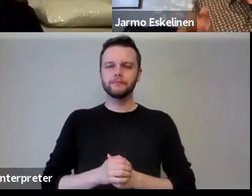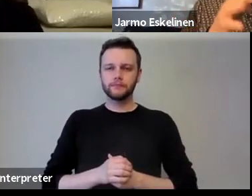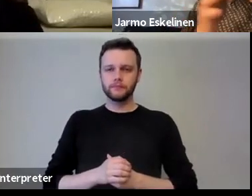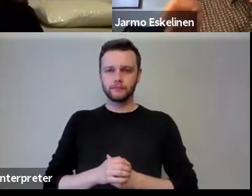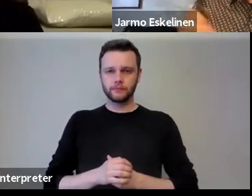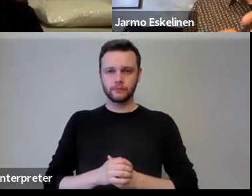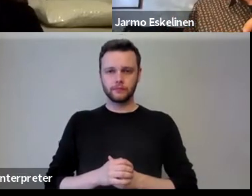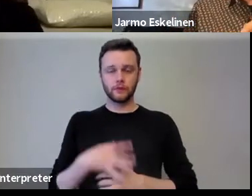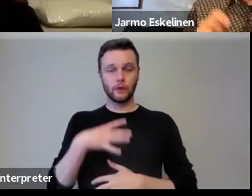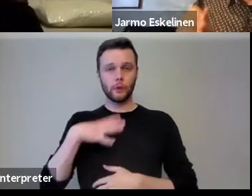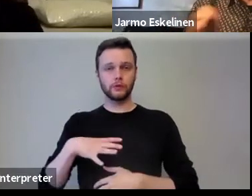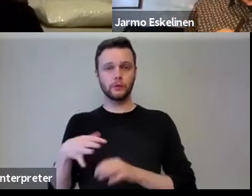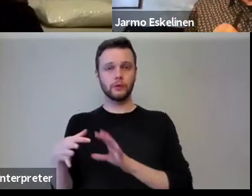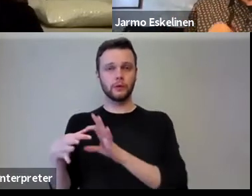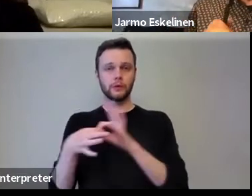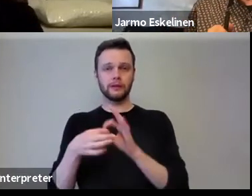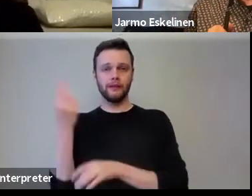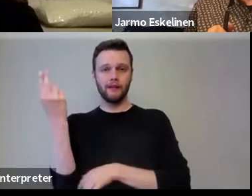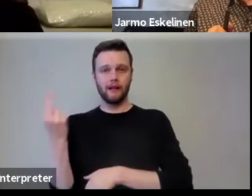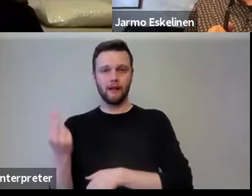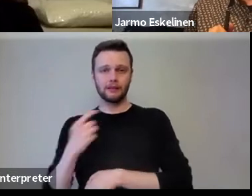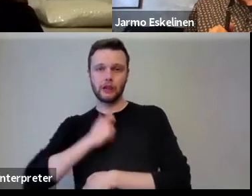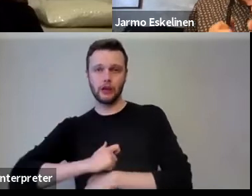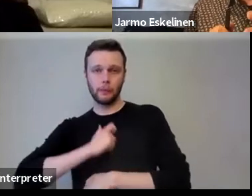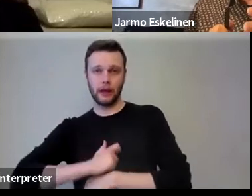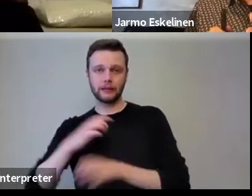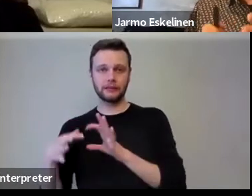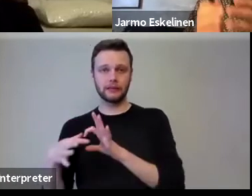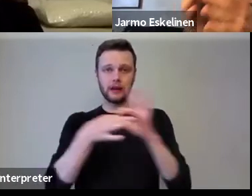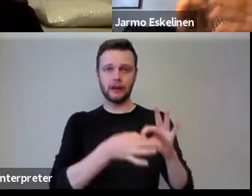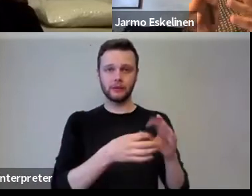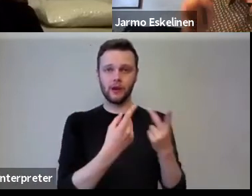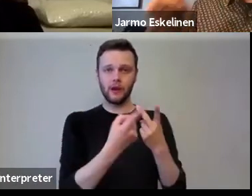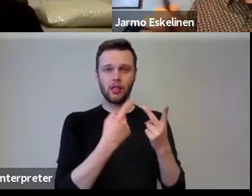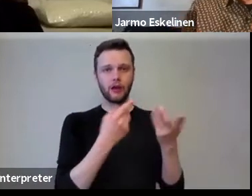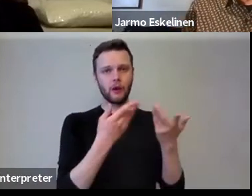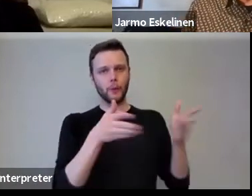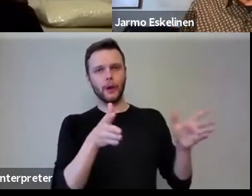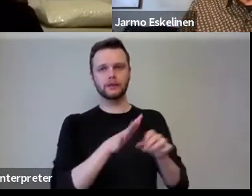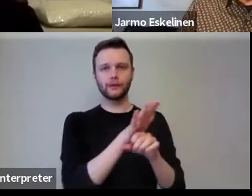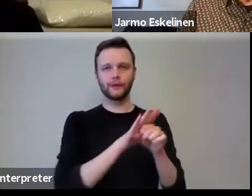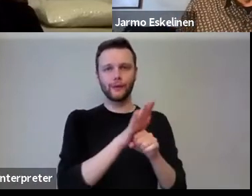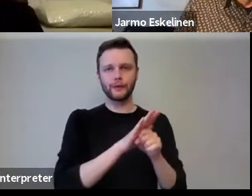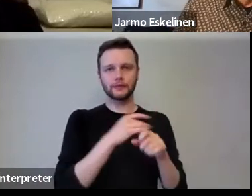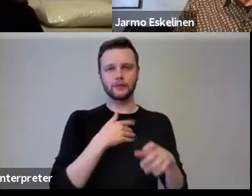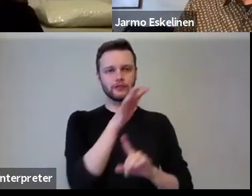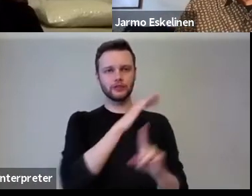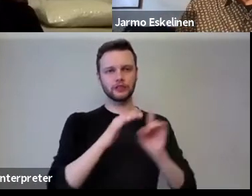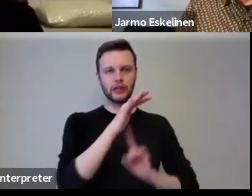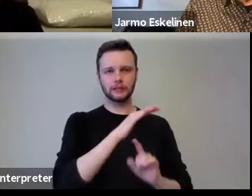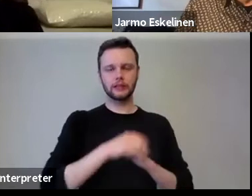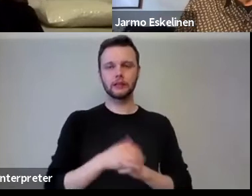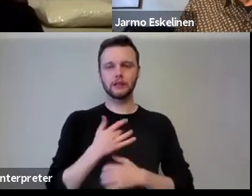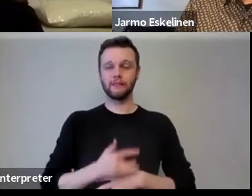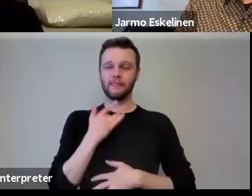and I would like to connect arts and humanities to the, uh, other sort of a wider context of the, uh, of the society, because at the